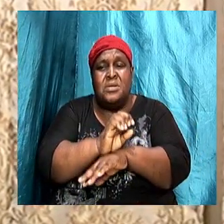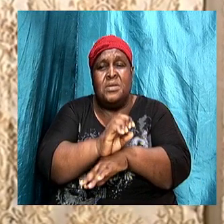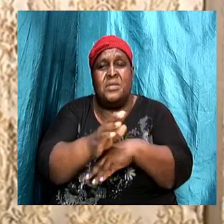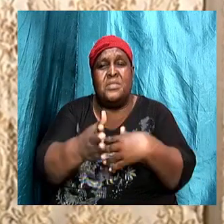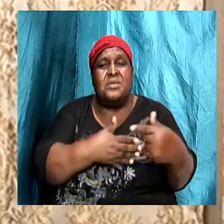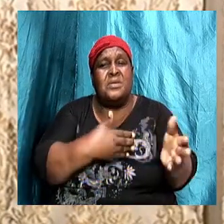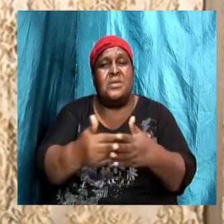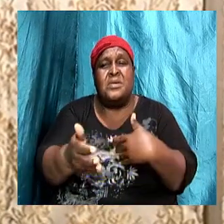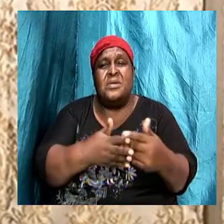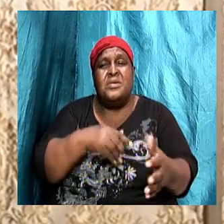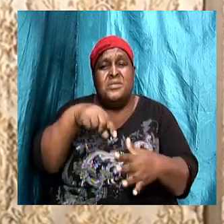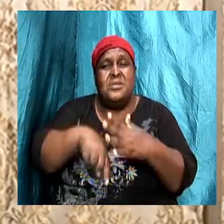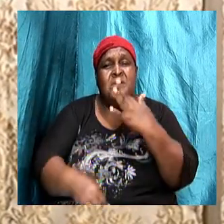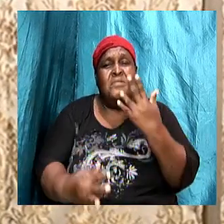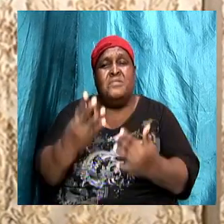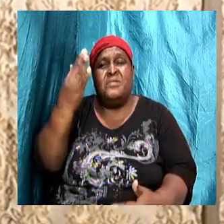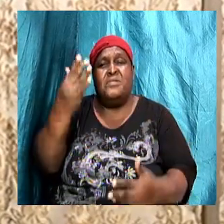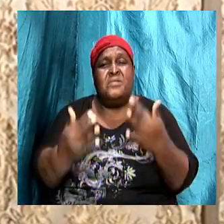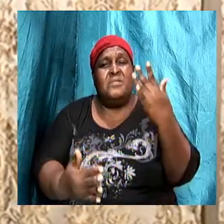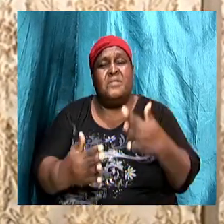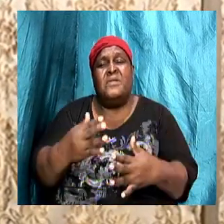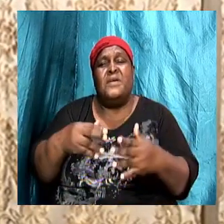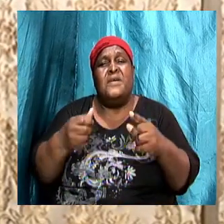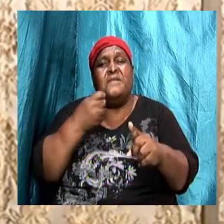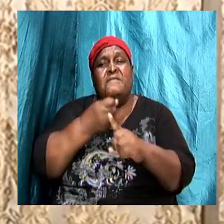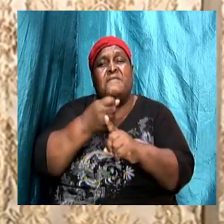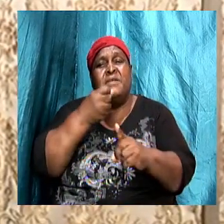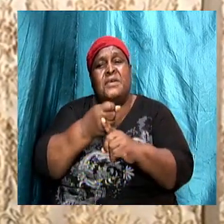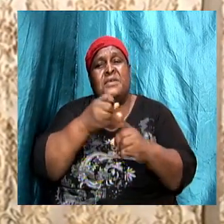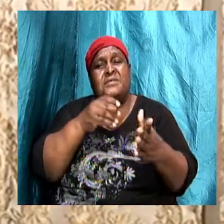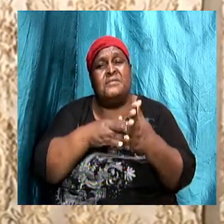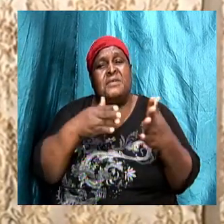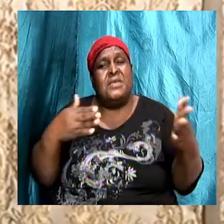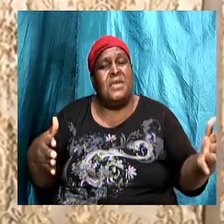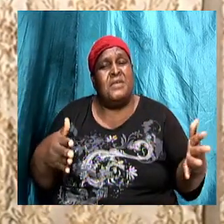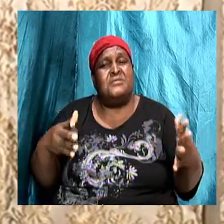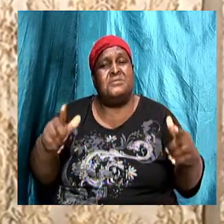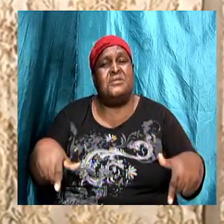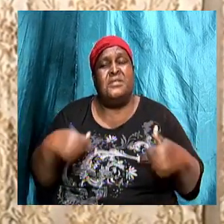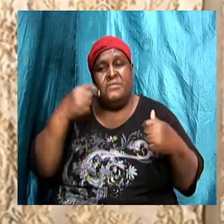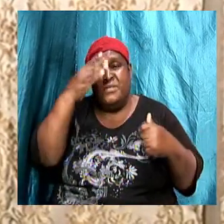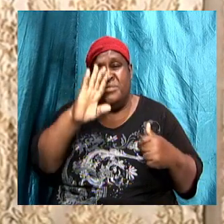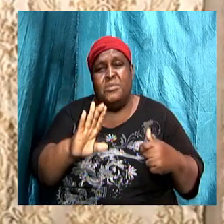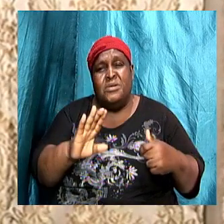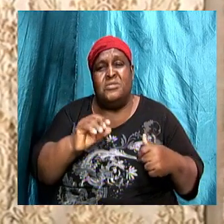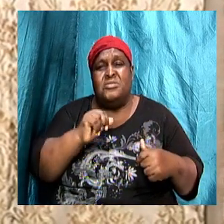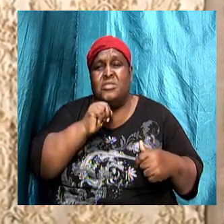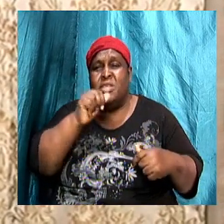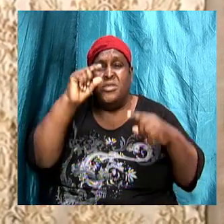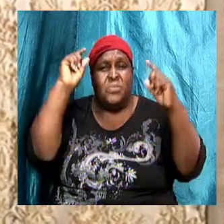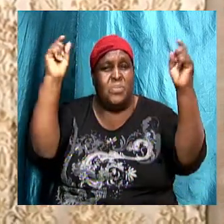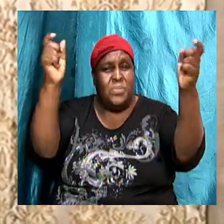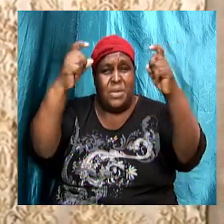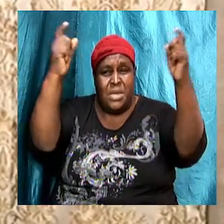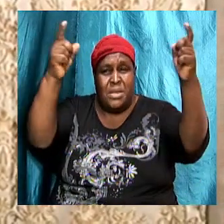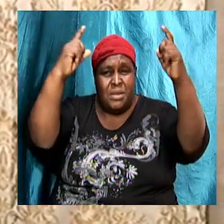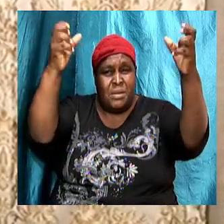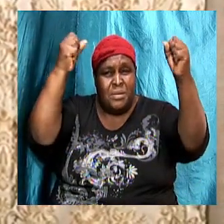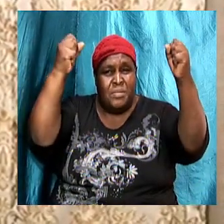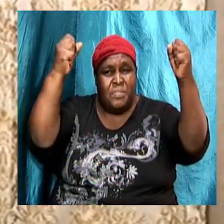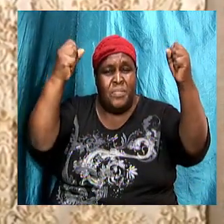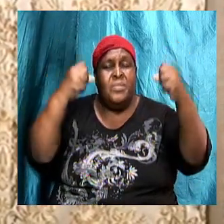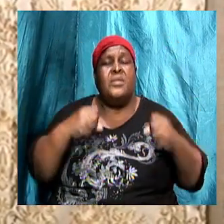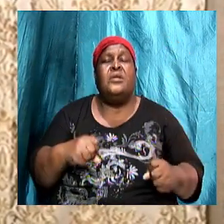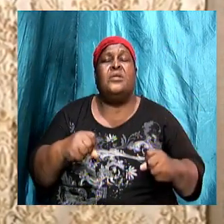fight against the church of the living God but it will never prevail and I believe it is extremely important